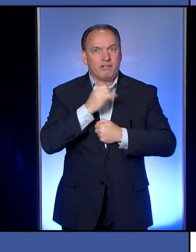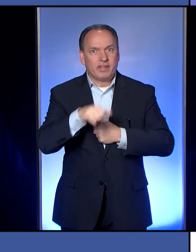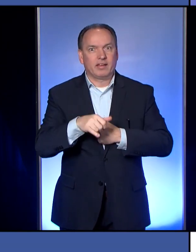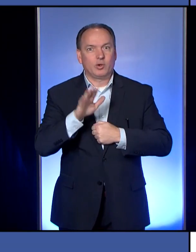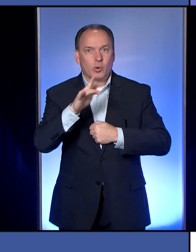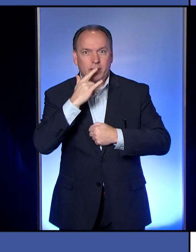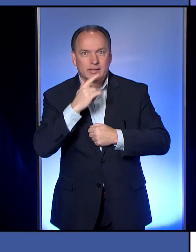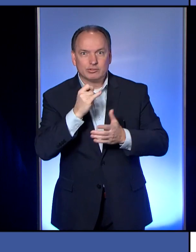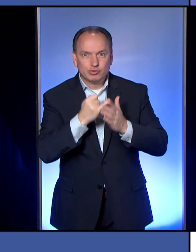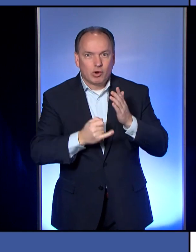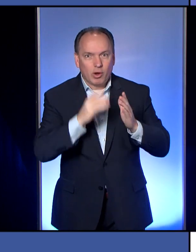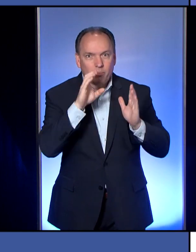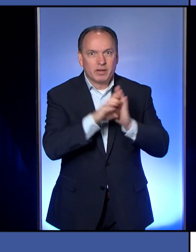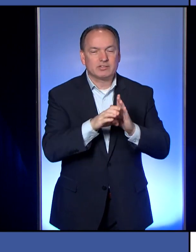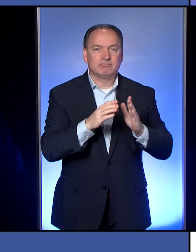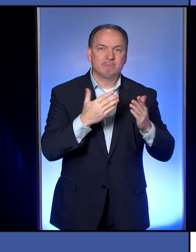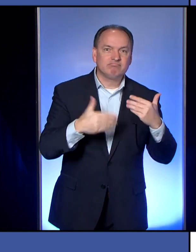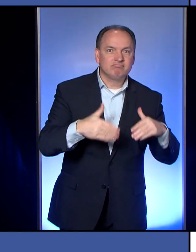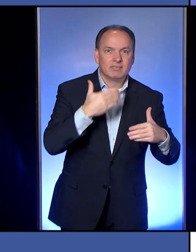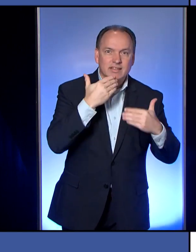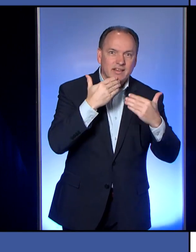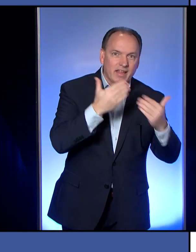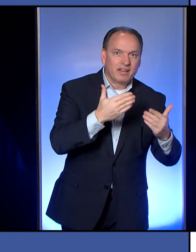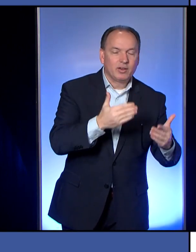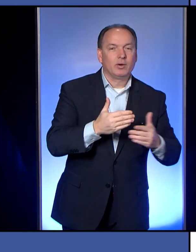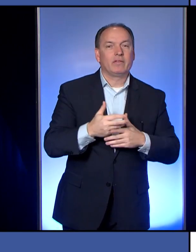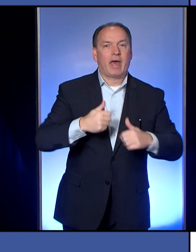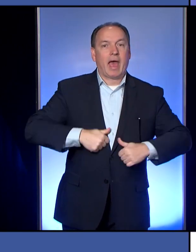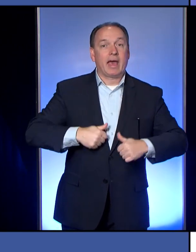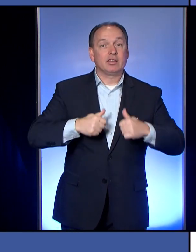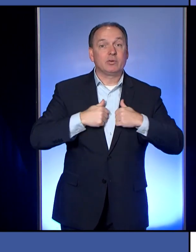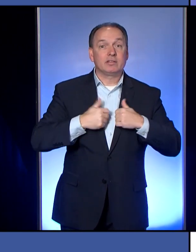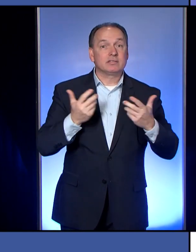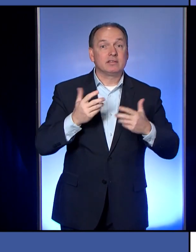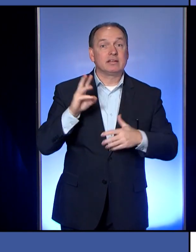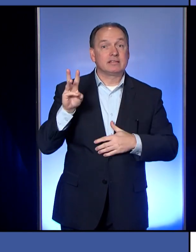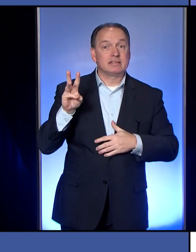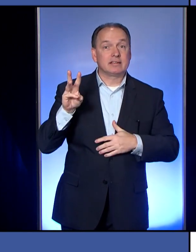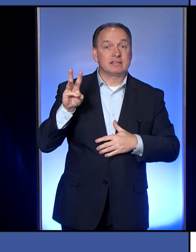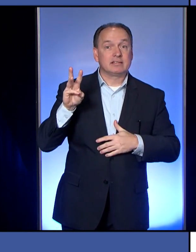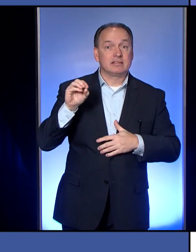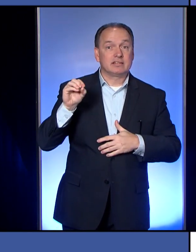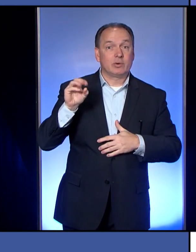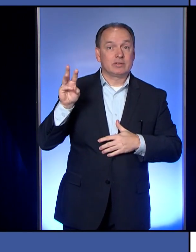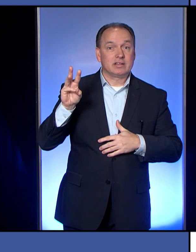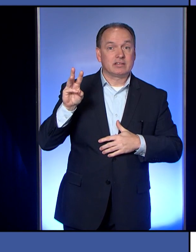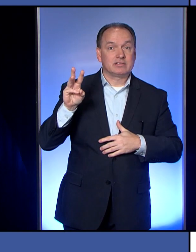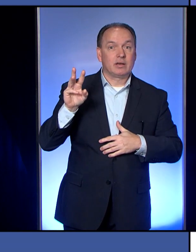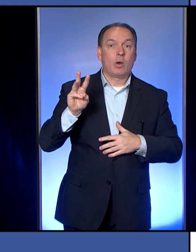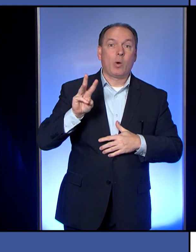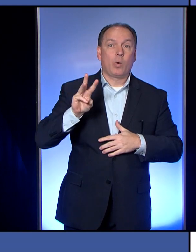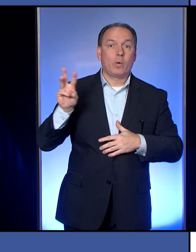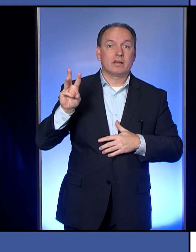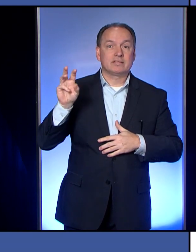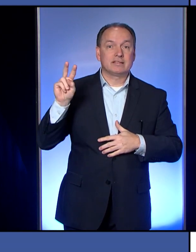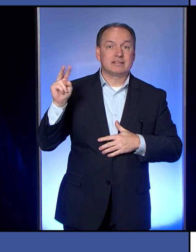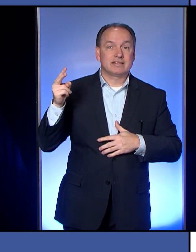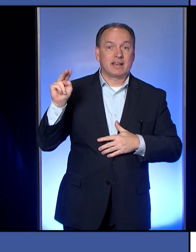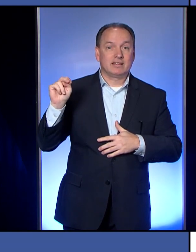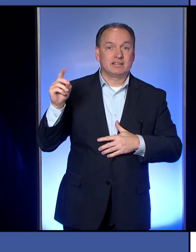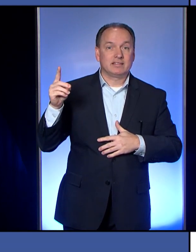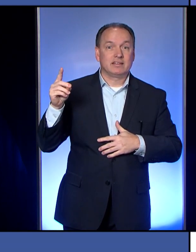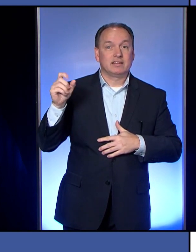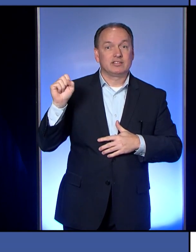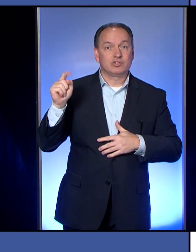them and send them a thank you. We have an address for that at 606 West 2nd Street, Erie,